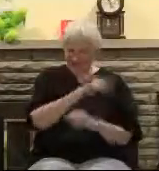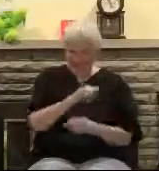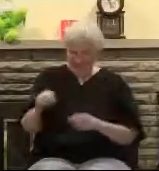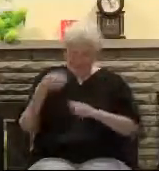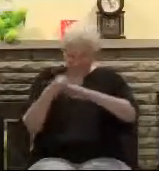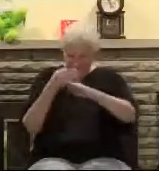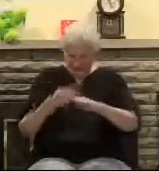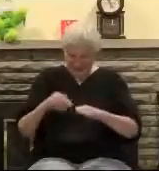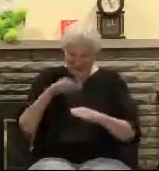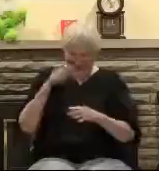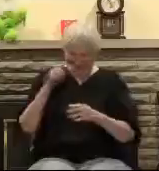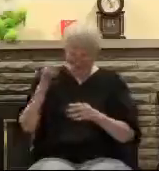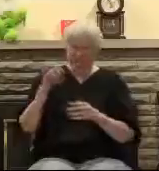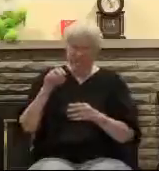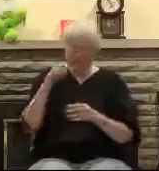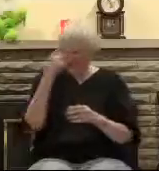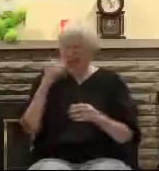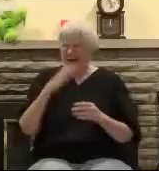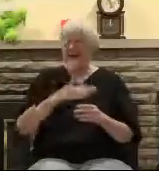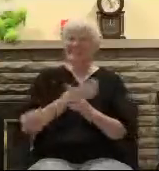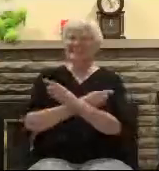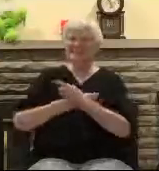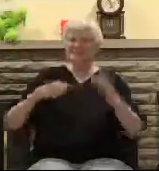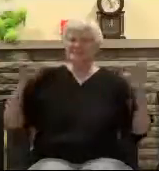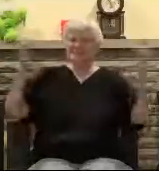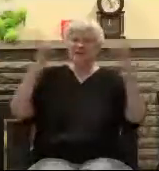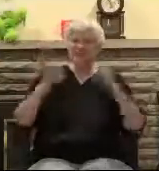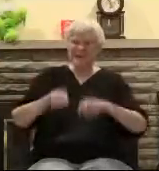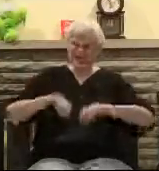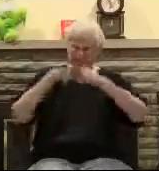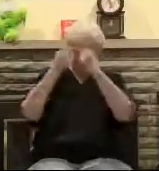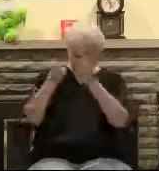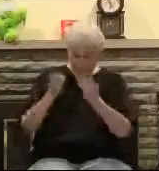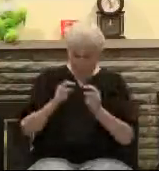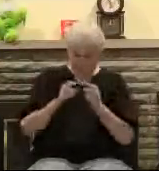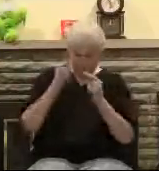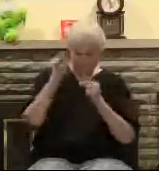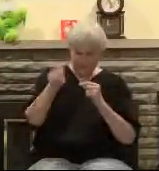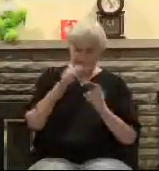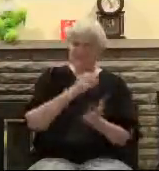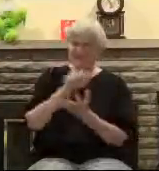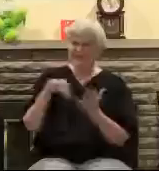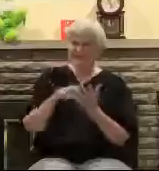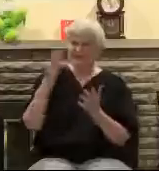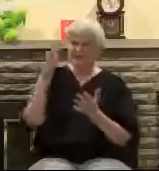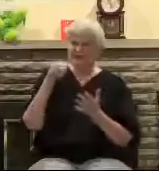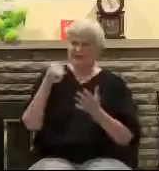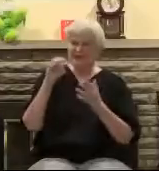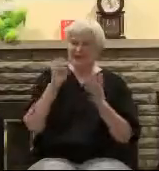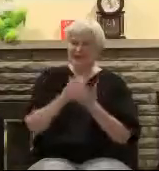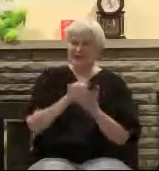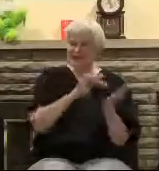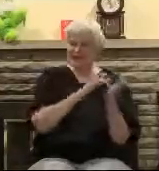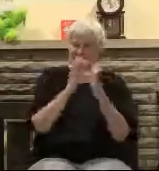you, first of all, that which I also received. How that Christ died for our sins